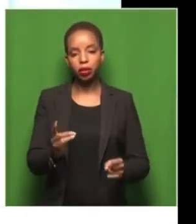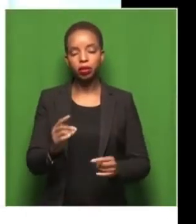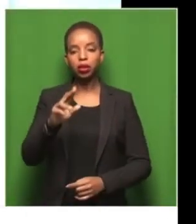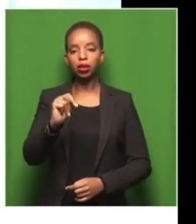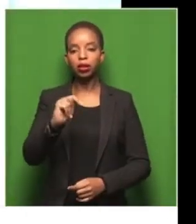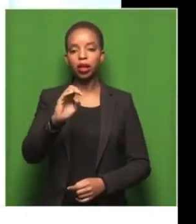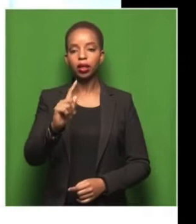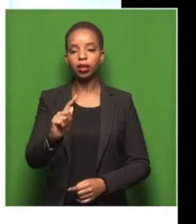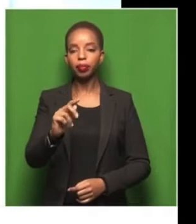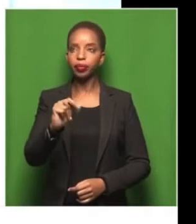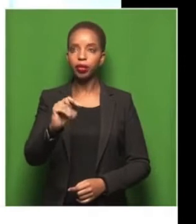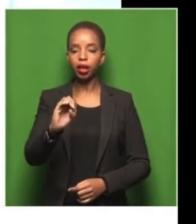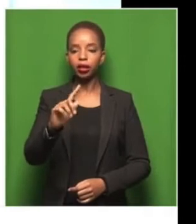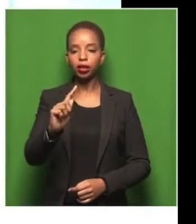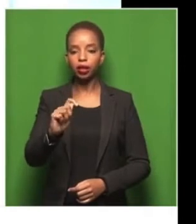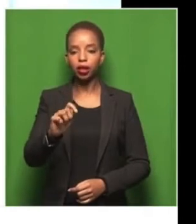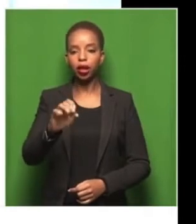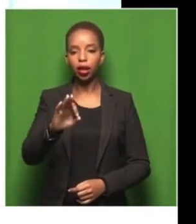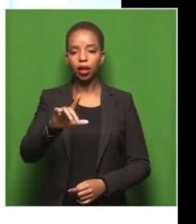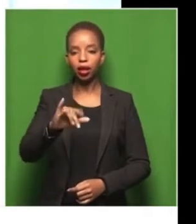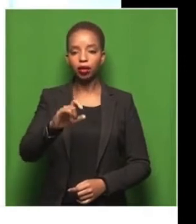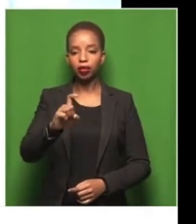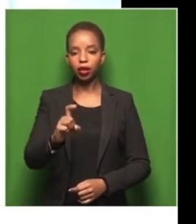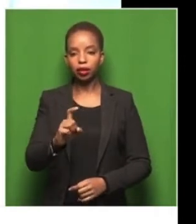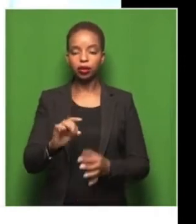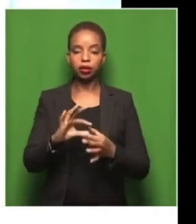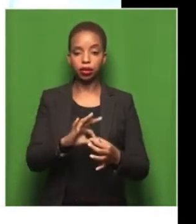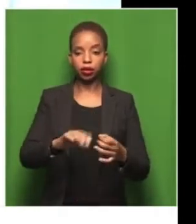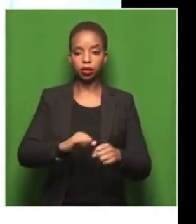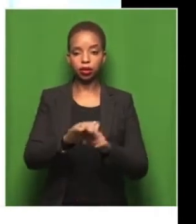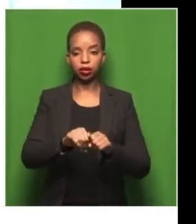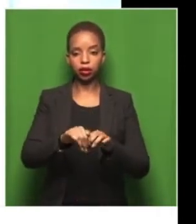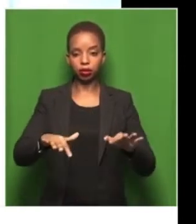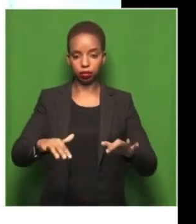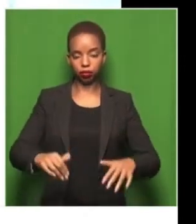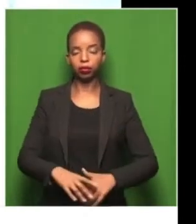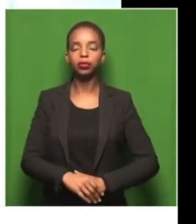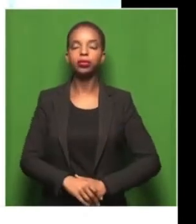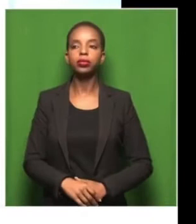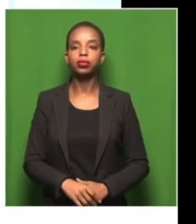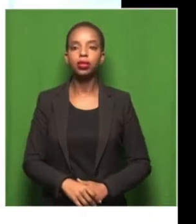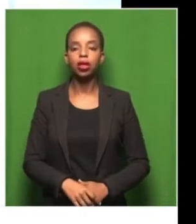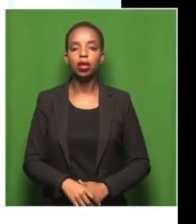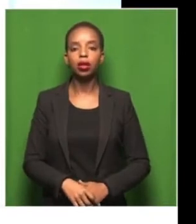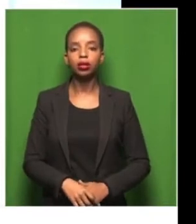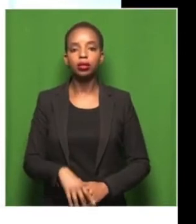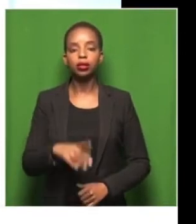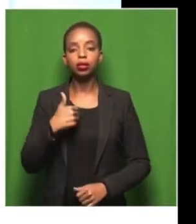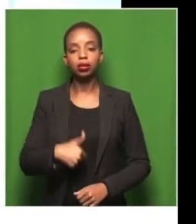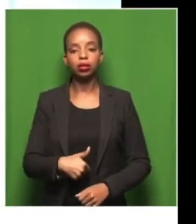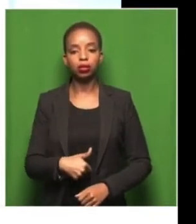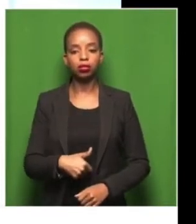regarding the Ebola virus right at the start of the coronavirus pandemic. And I was